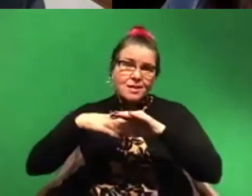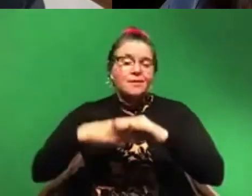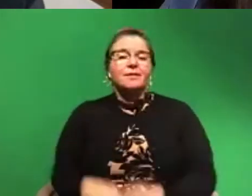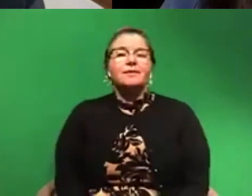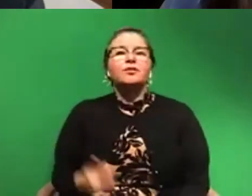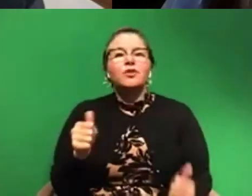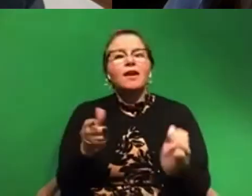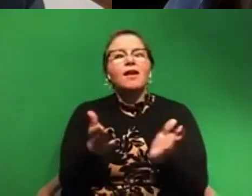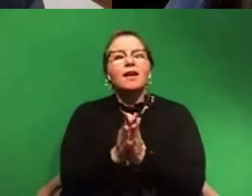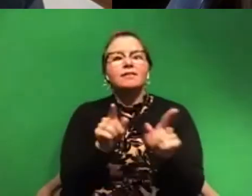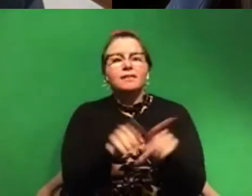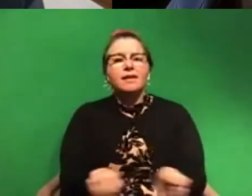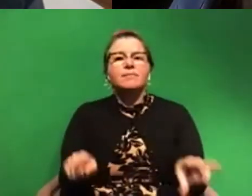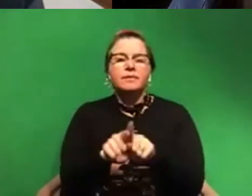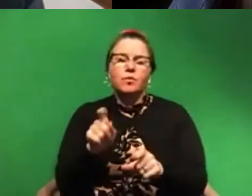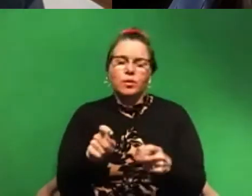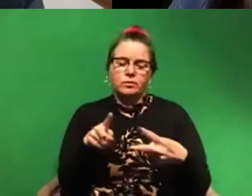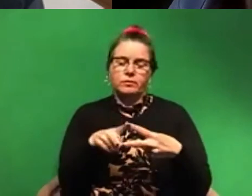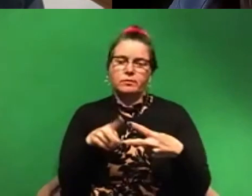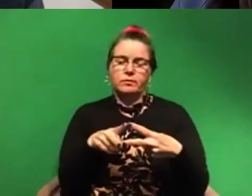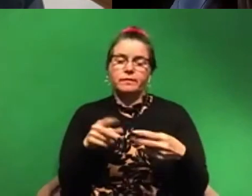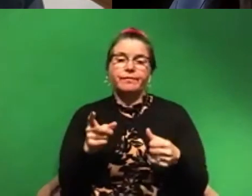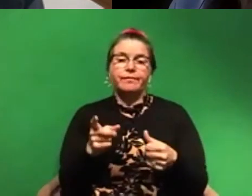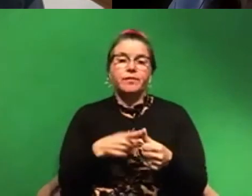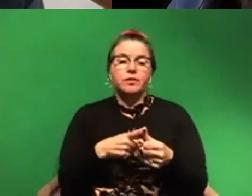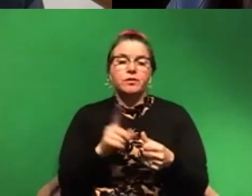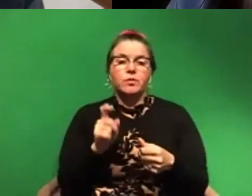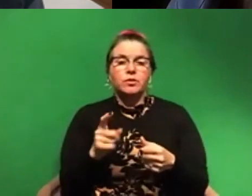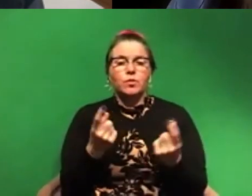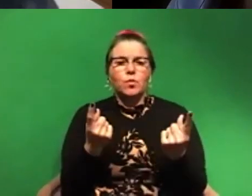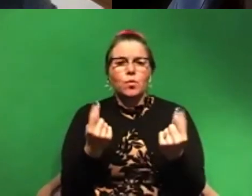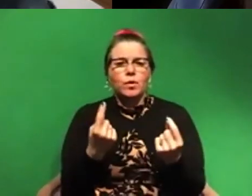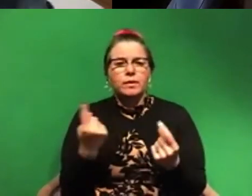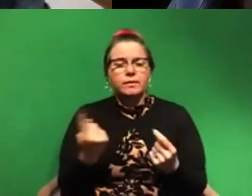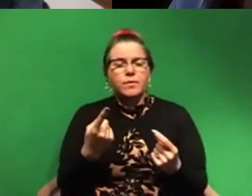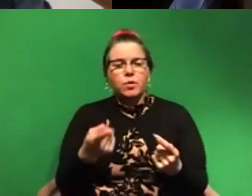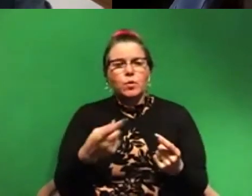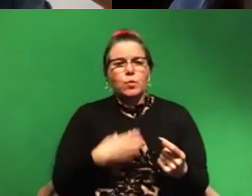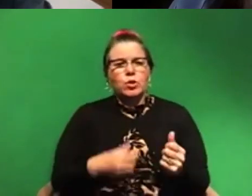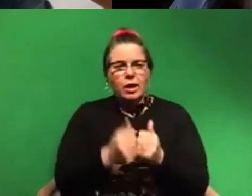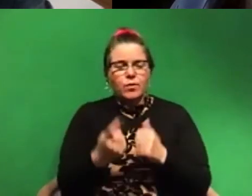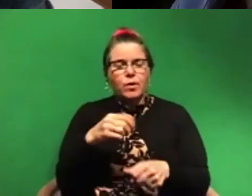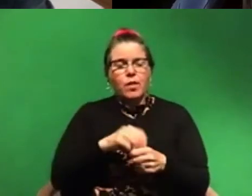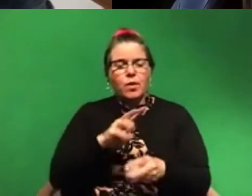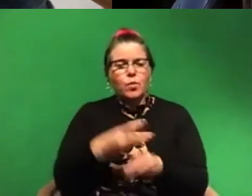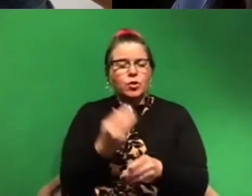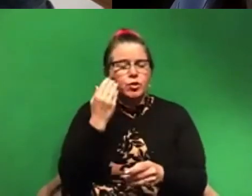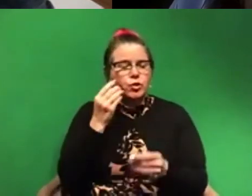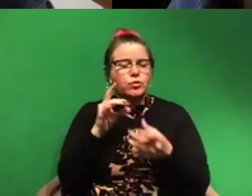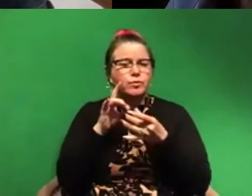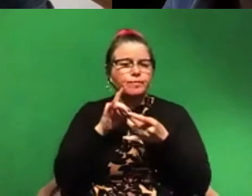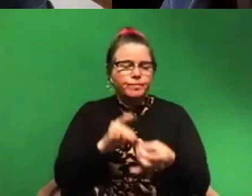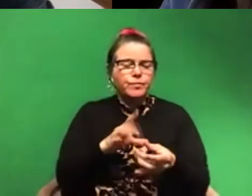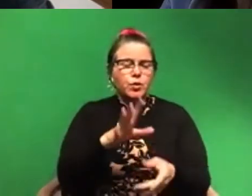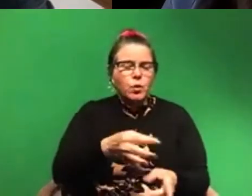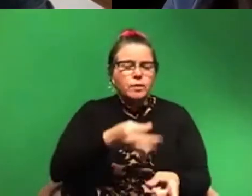questions of everybody at the end. And so the first question is, what is something that you wish everyone in the world knew, um, about your